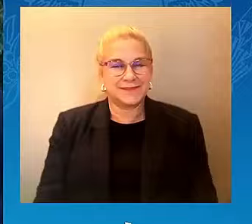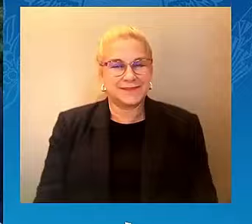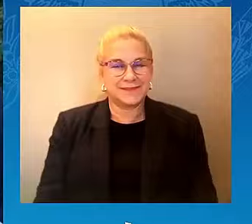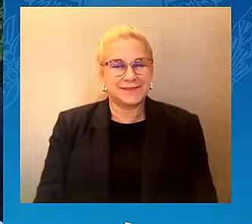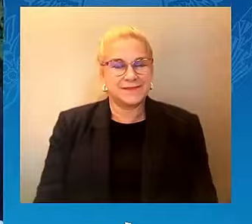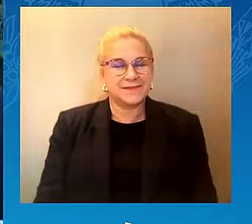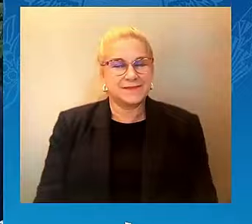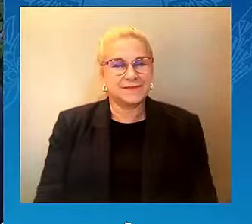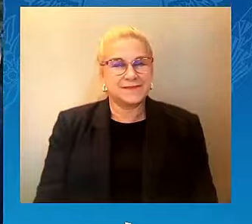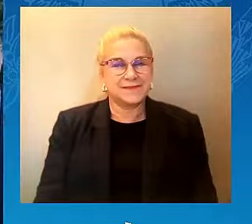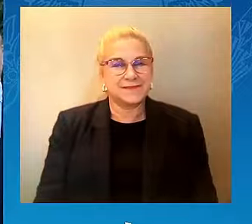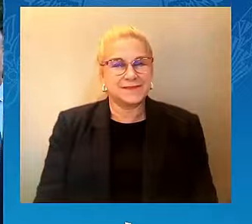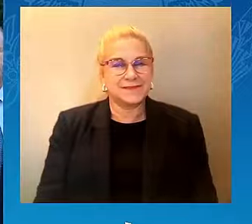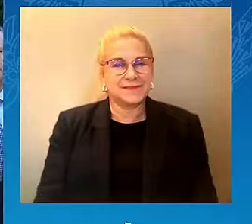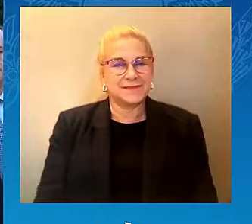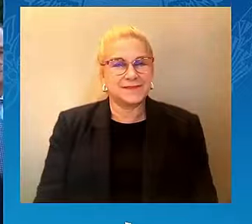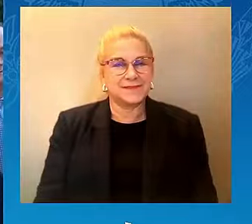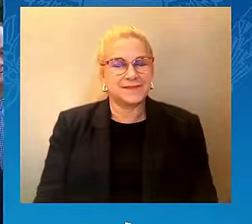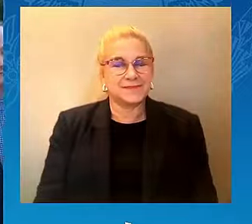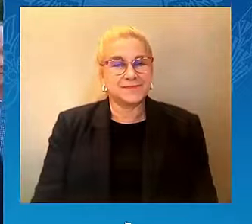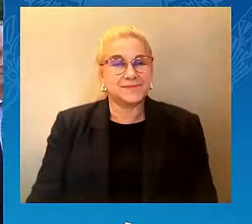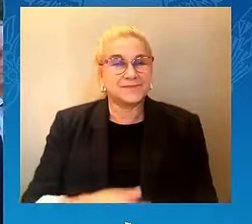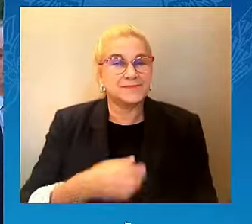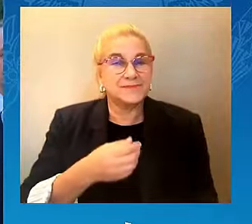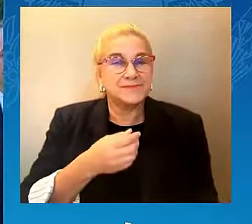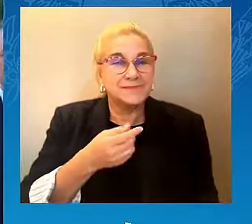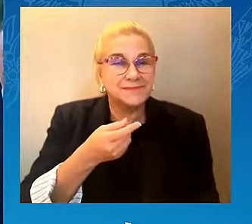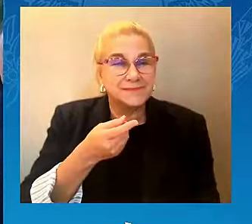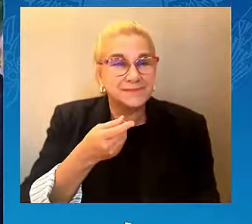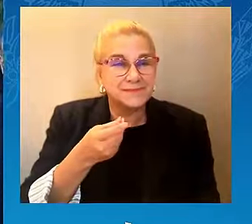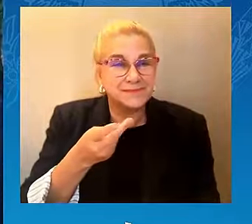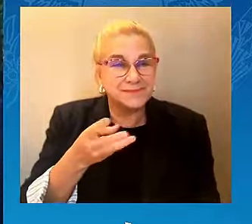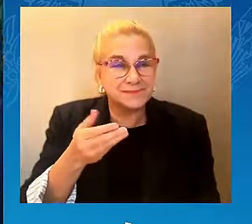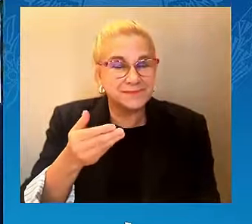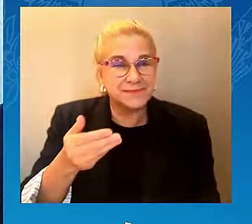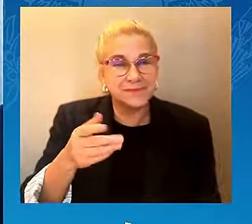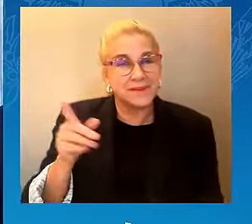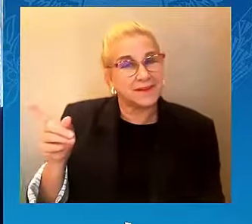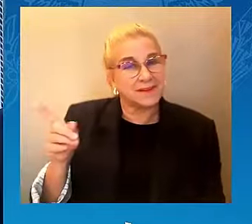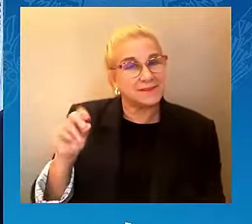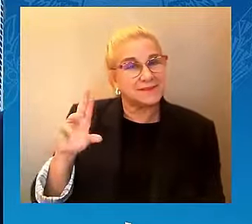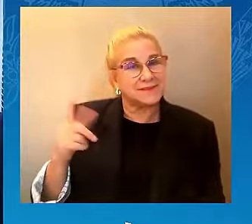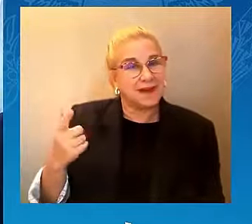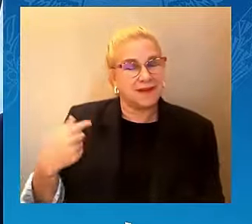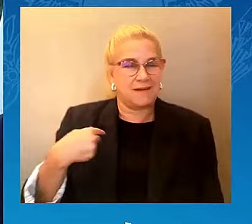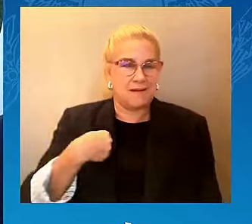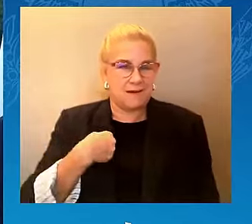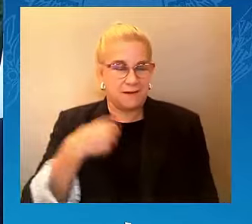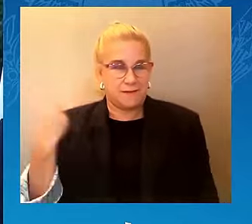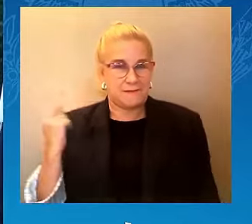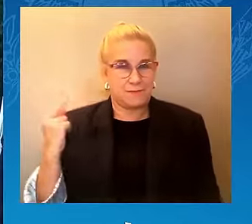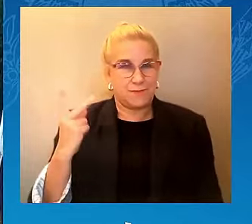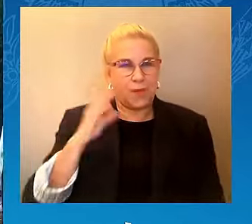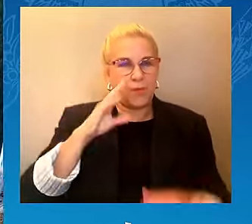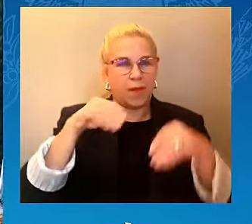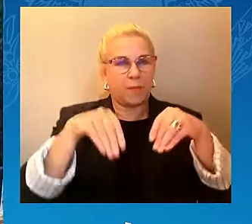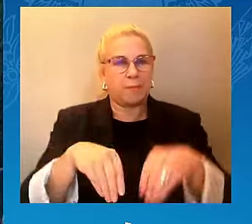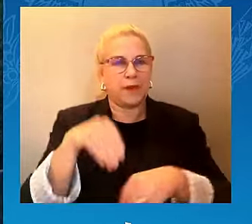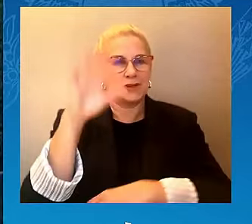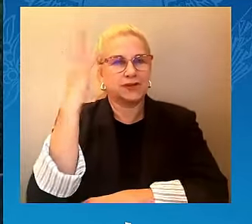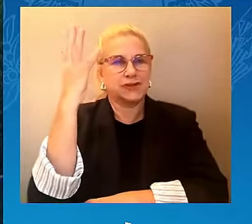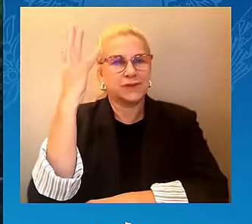In a few moments, Doug and I will plant a tree here on the grounds of the residence of the Vice President of the United States.